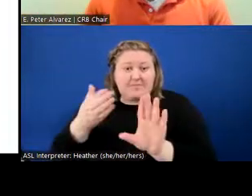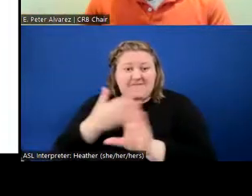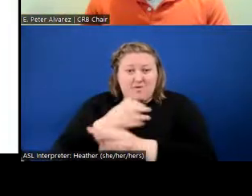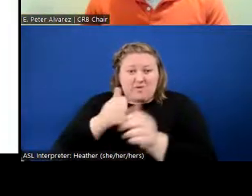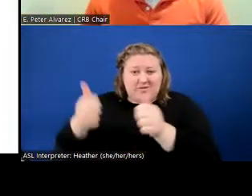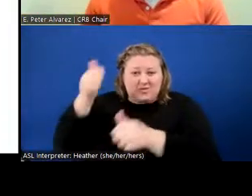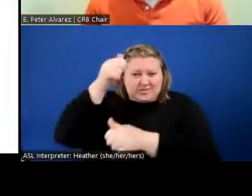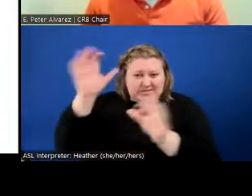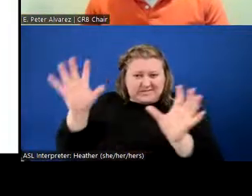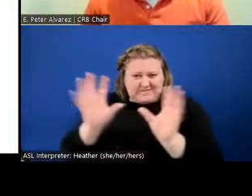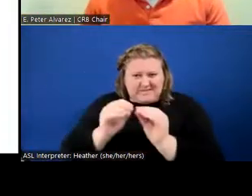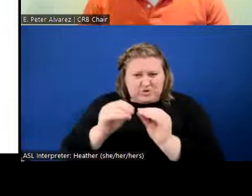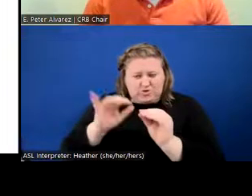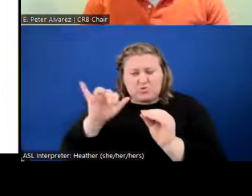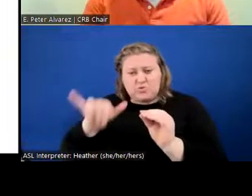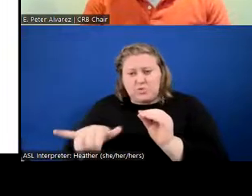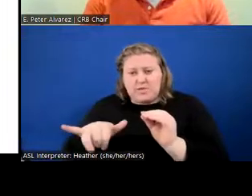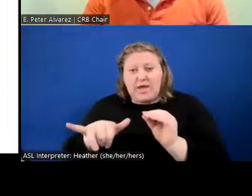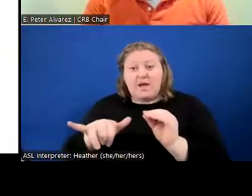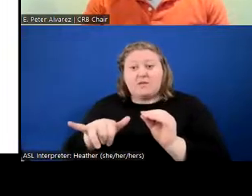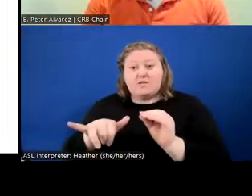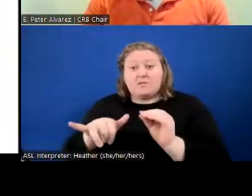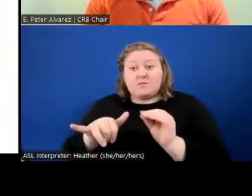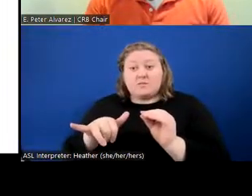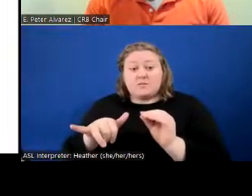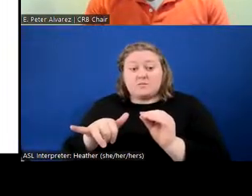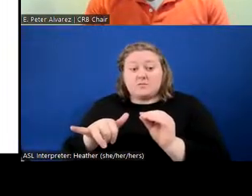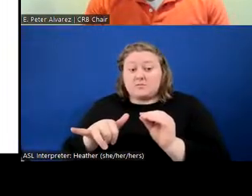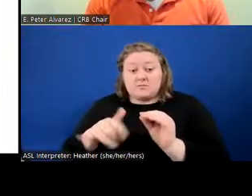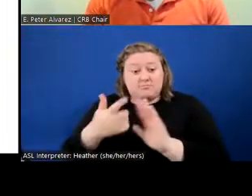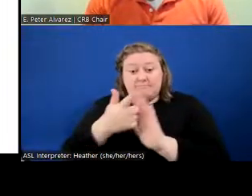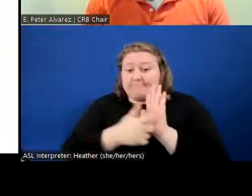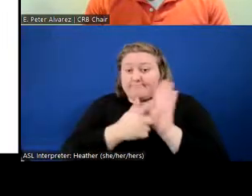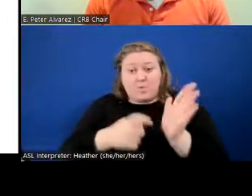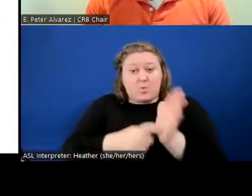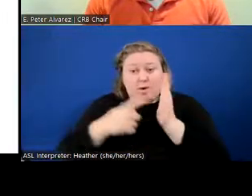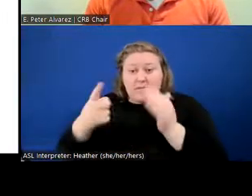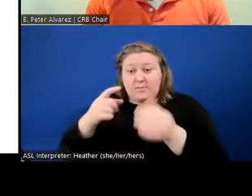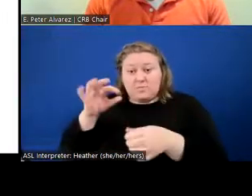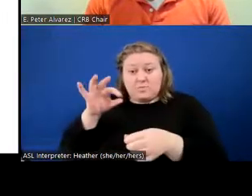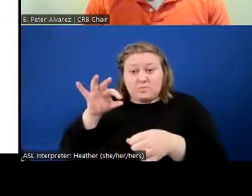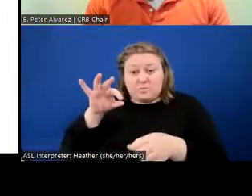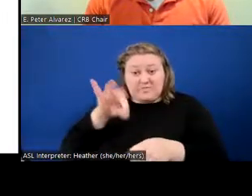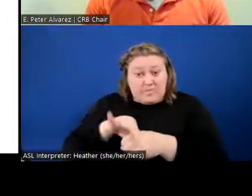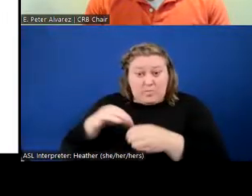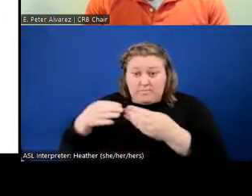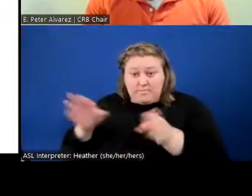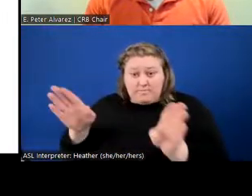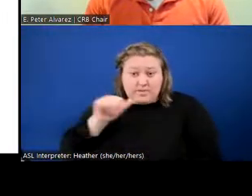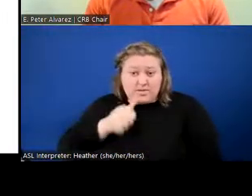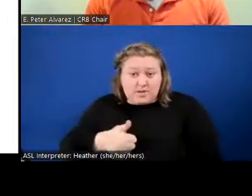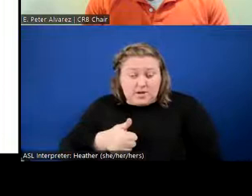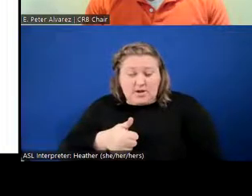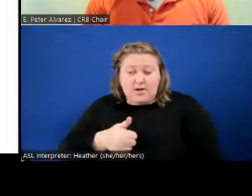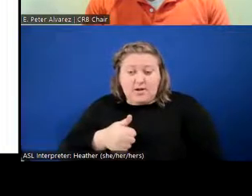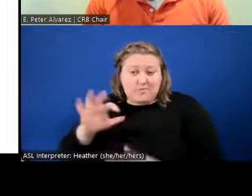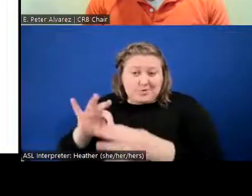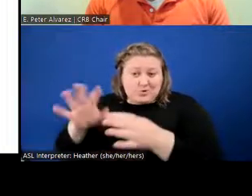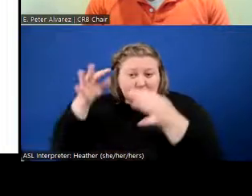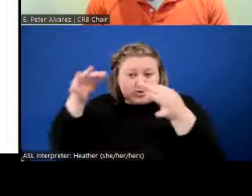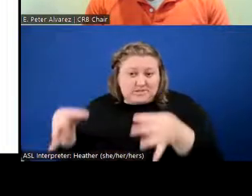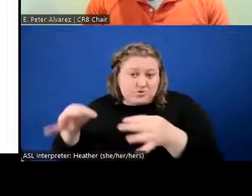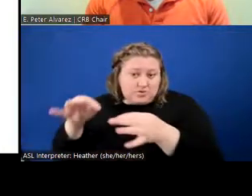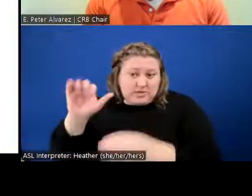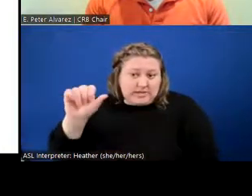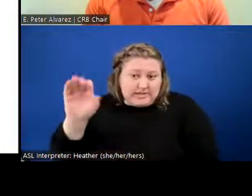sitting here, because the ordinance does not require them to vote in public what their decision is on the